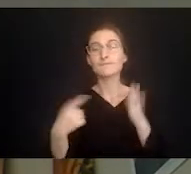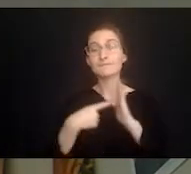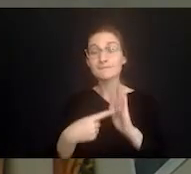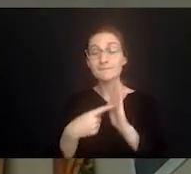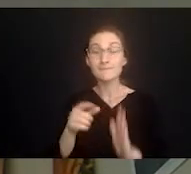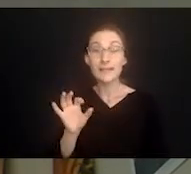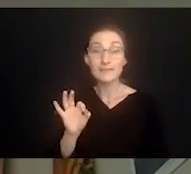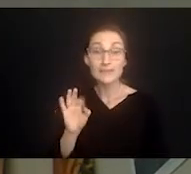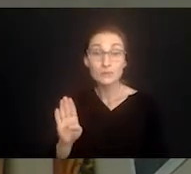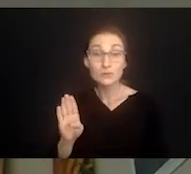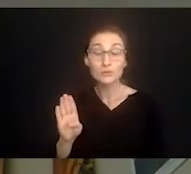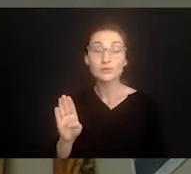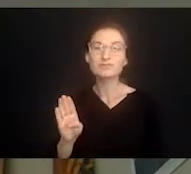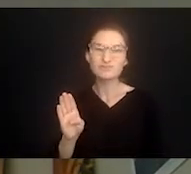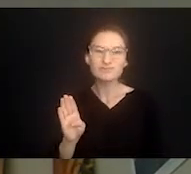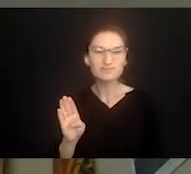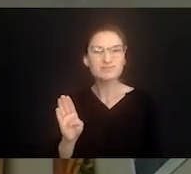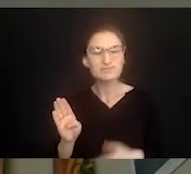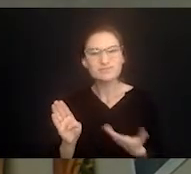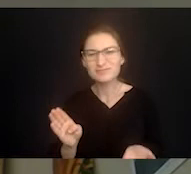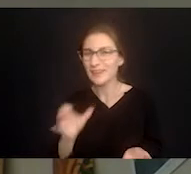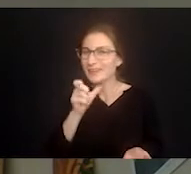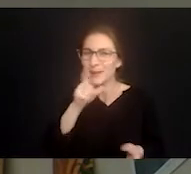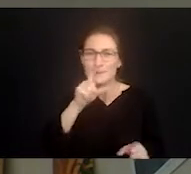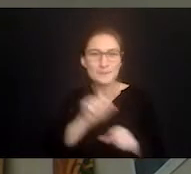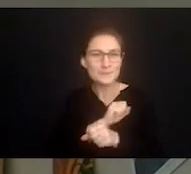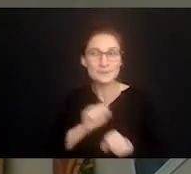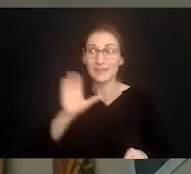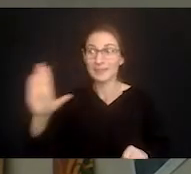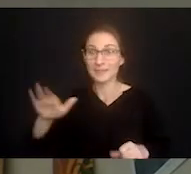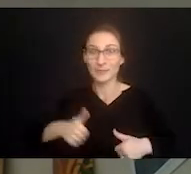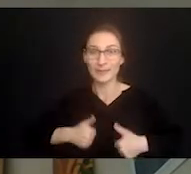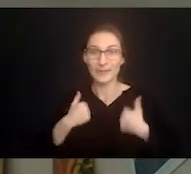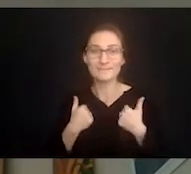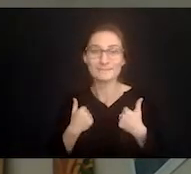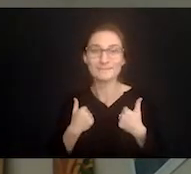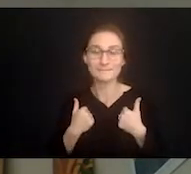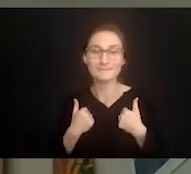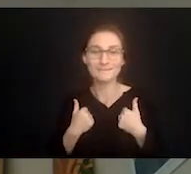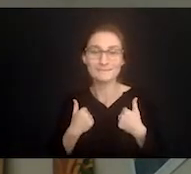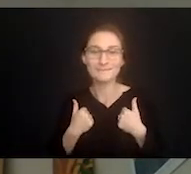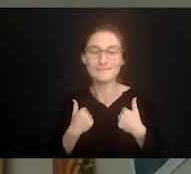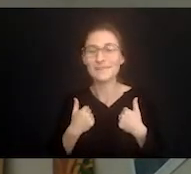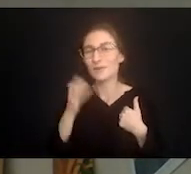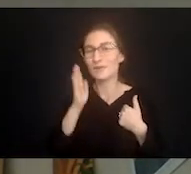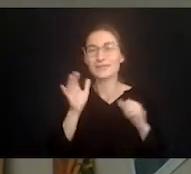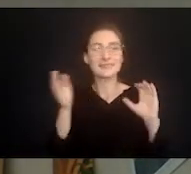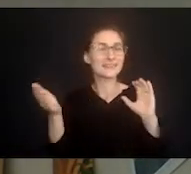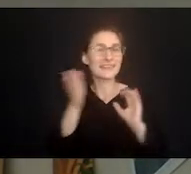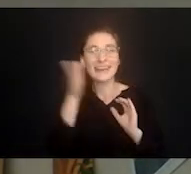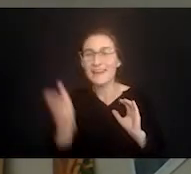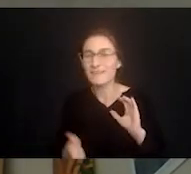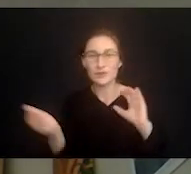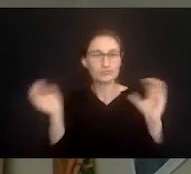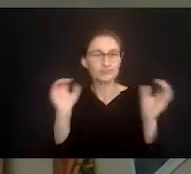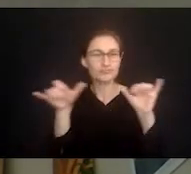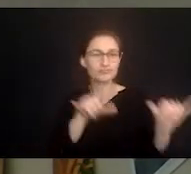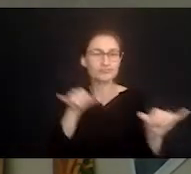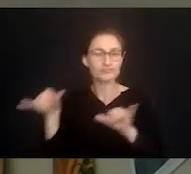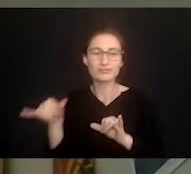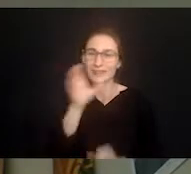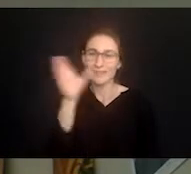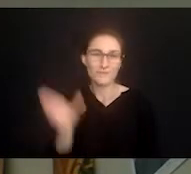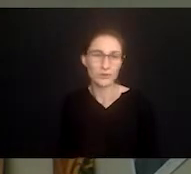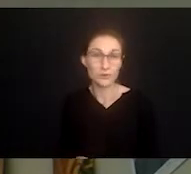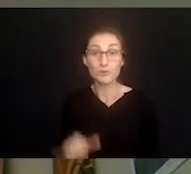life all the time when we look at their Facebook post or whatever else and we compare it to what we know the reality of ours to be and they're never going to measure